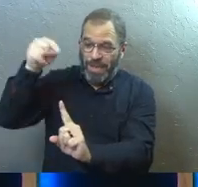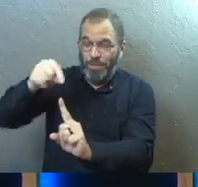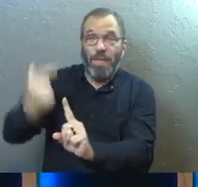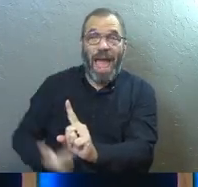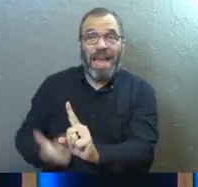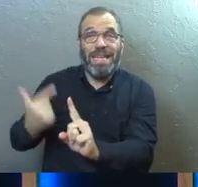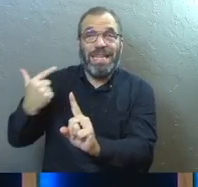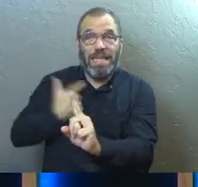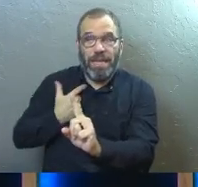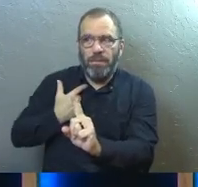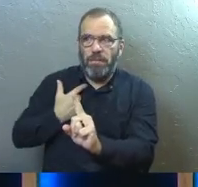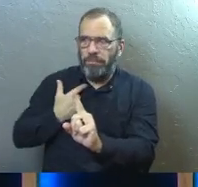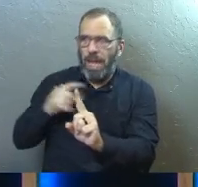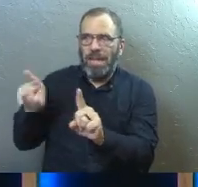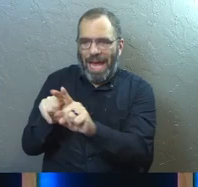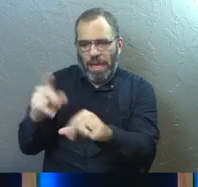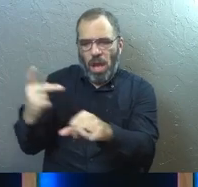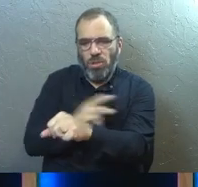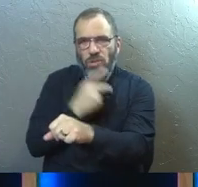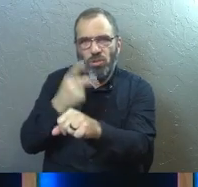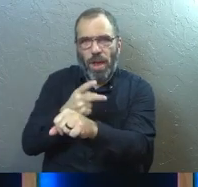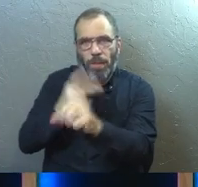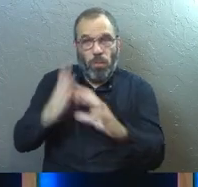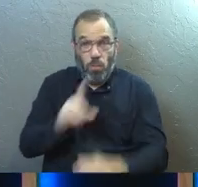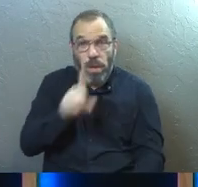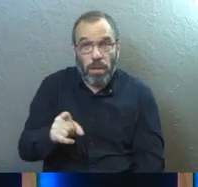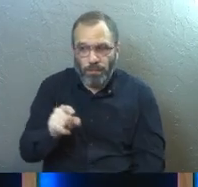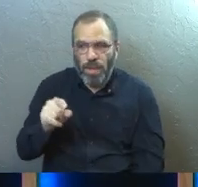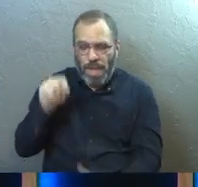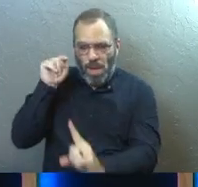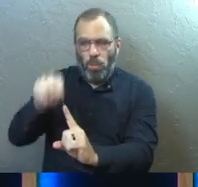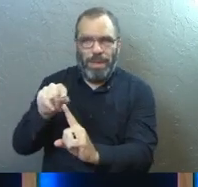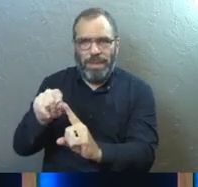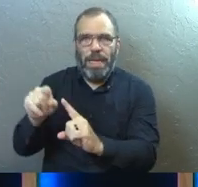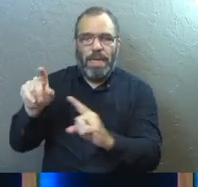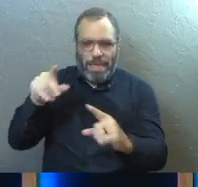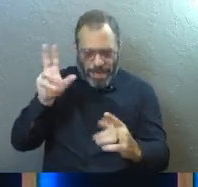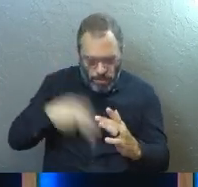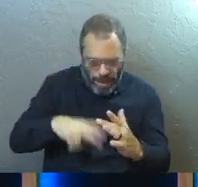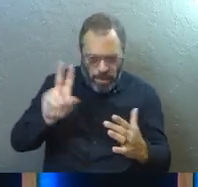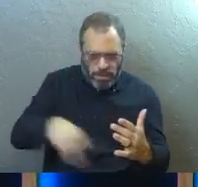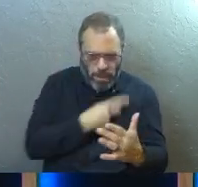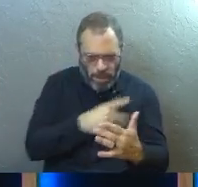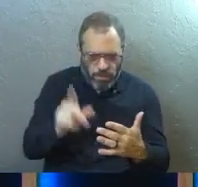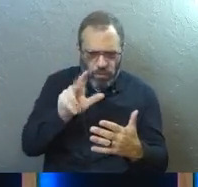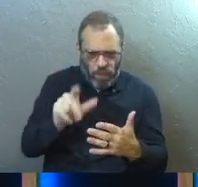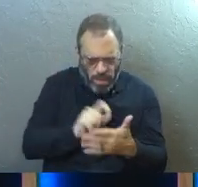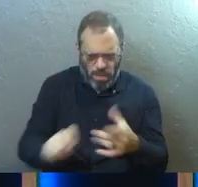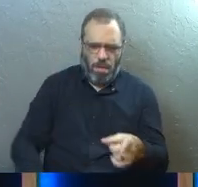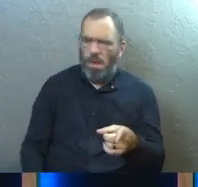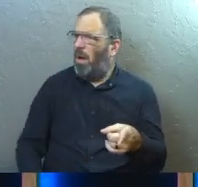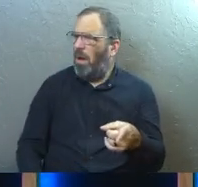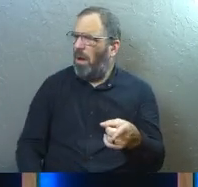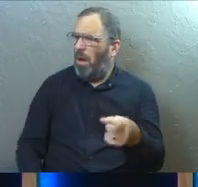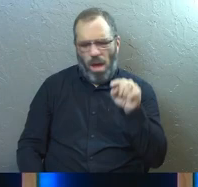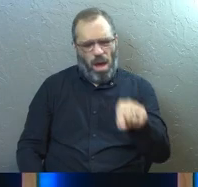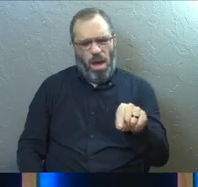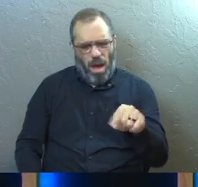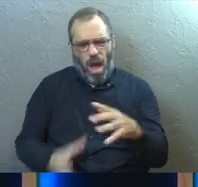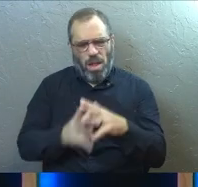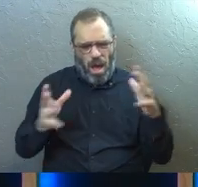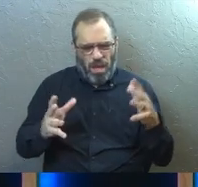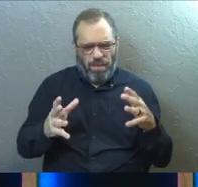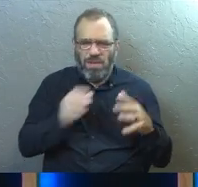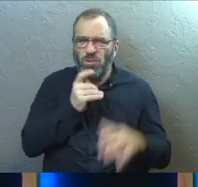lived this life as a shepherd for real. And so when he came to Psalm 23 and he was writing about it, he's like, you know what? A